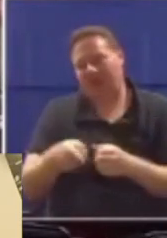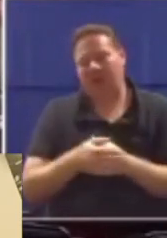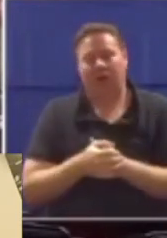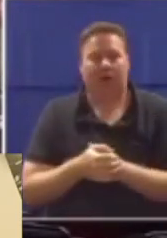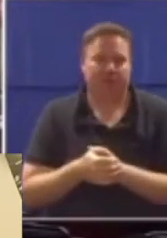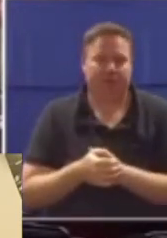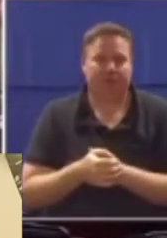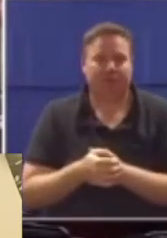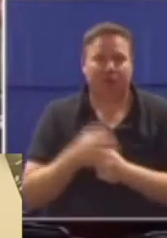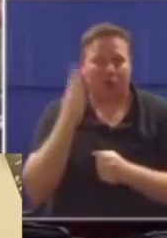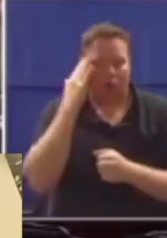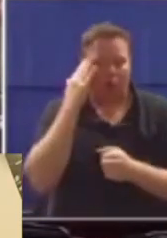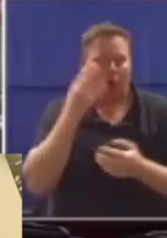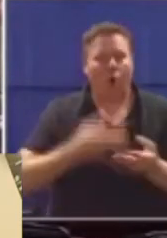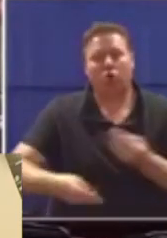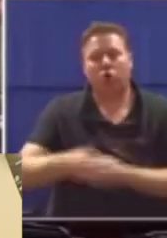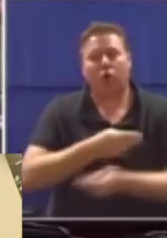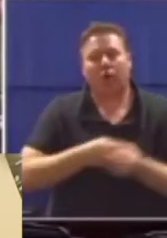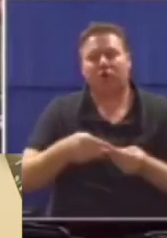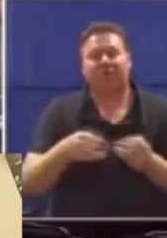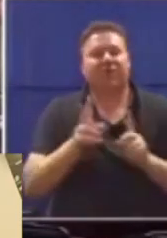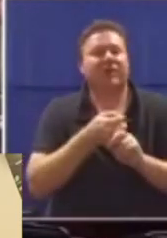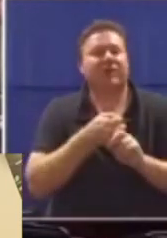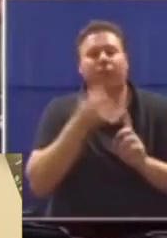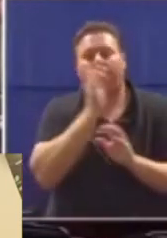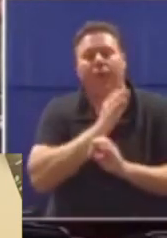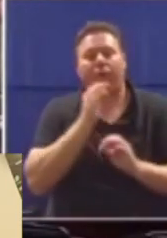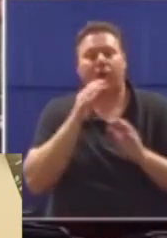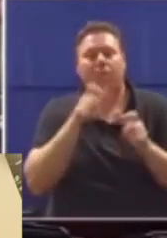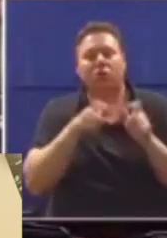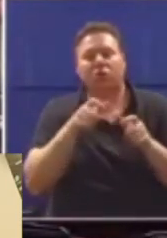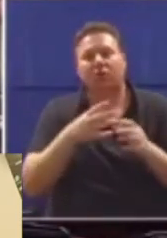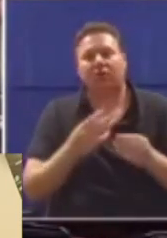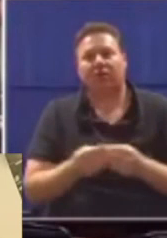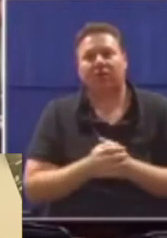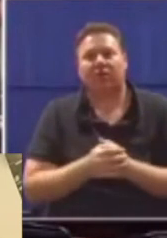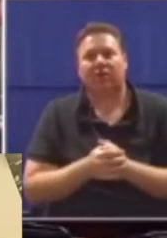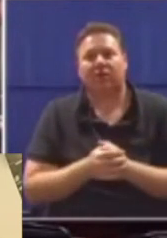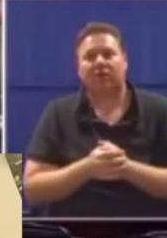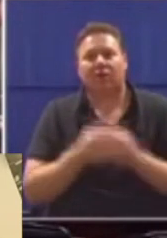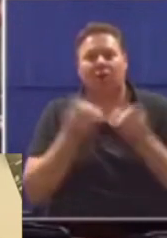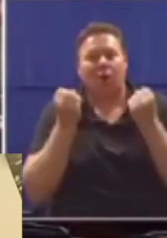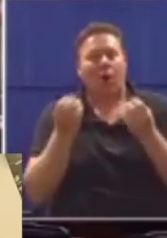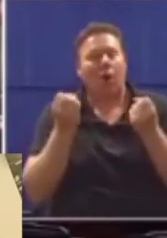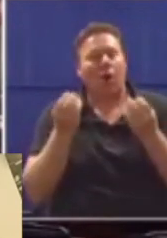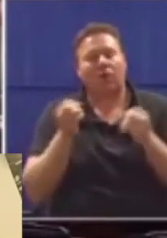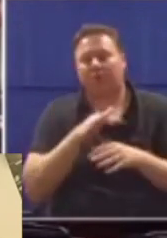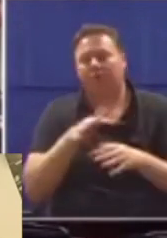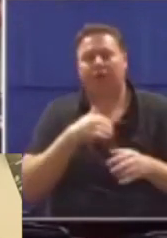that corruption is not a victimless crime. It robs a band of inkonzo .